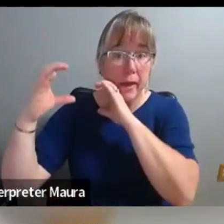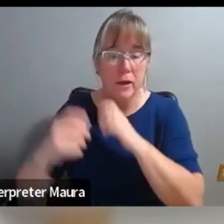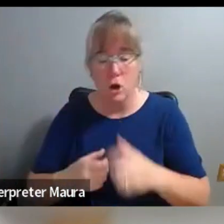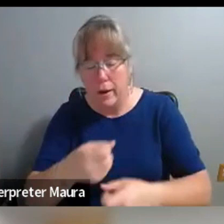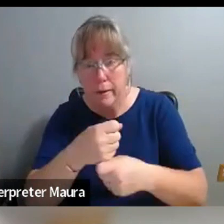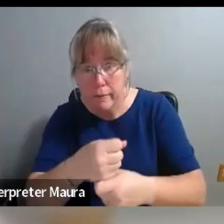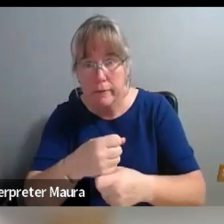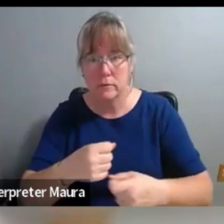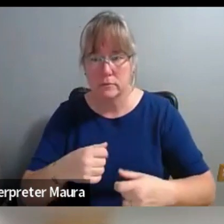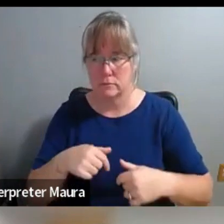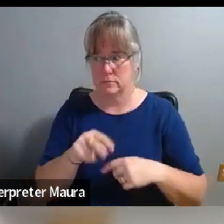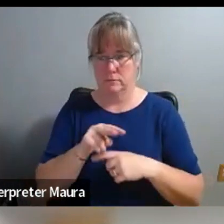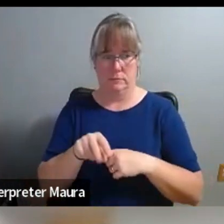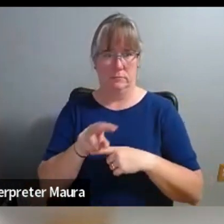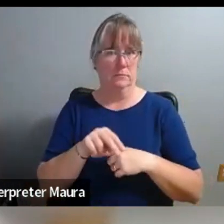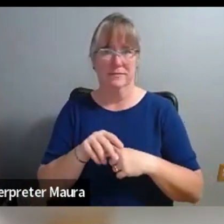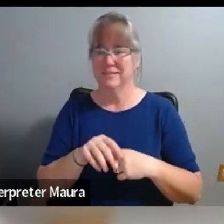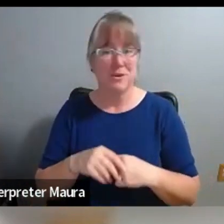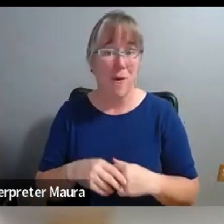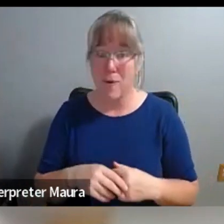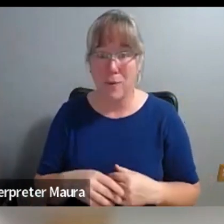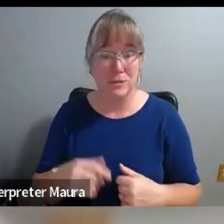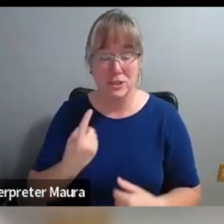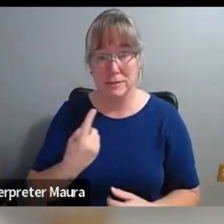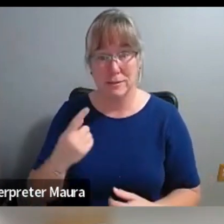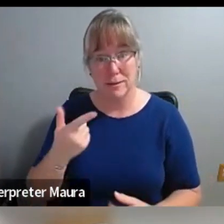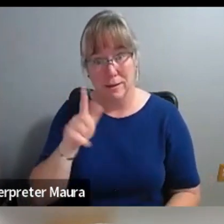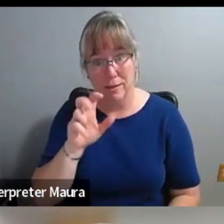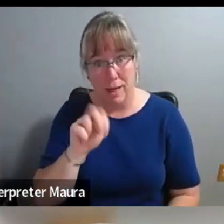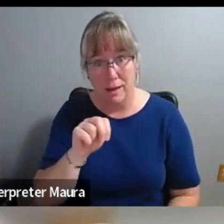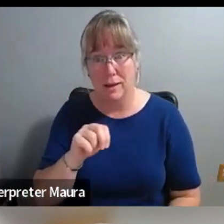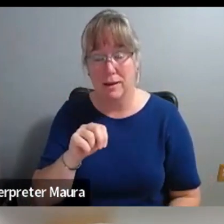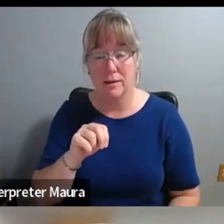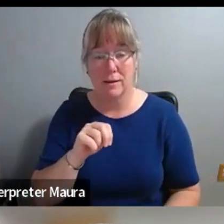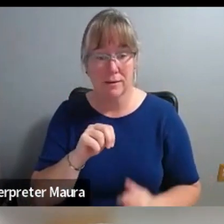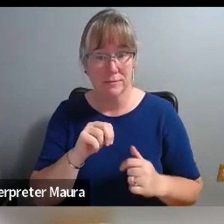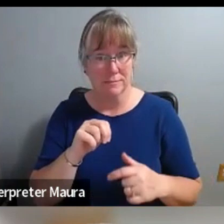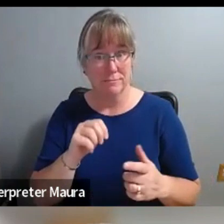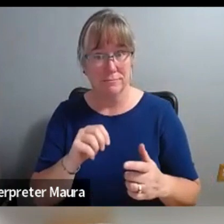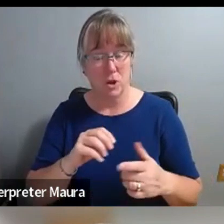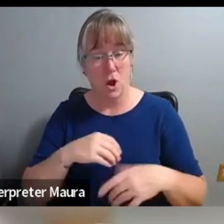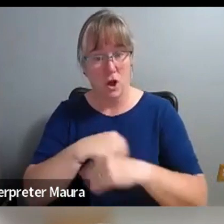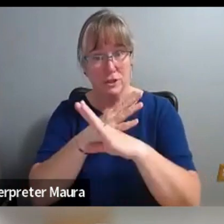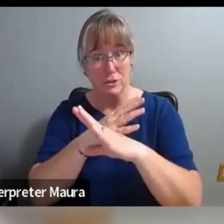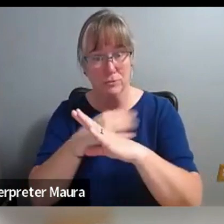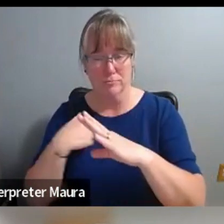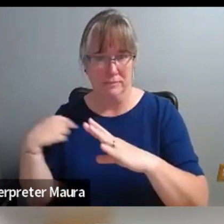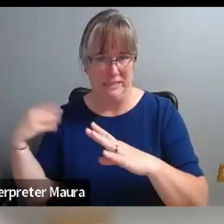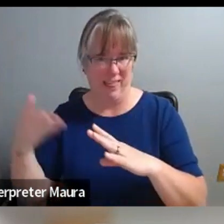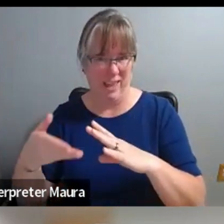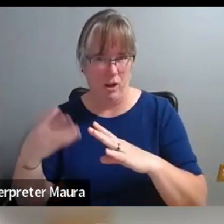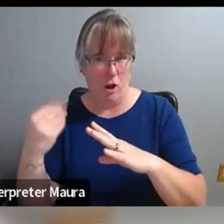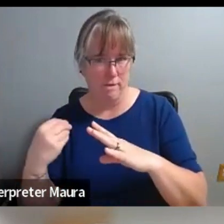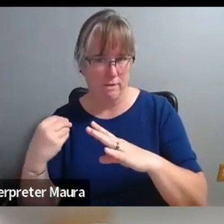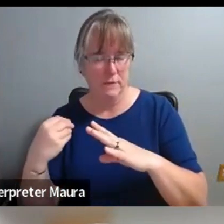just me and Glenn in a zoom, you know, Glenn having a conversation with somebody on the other end, and just,